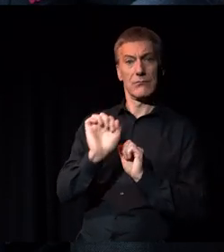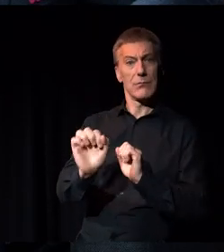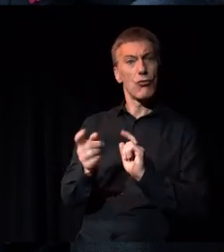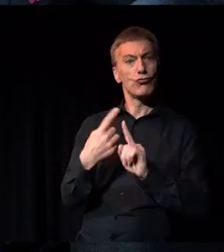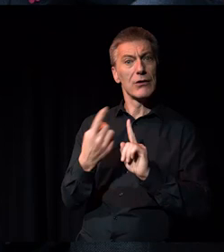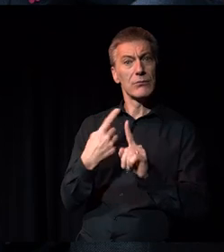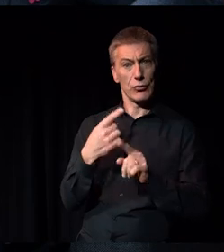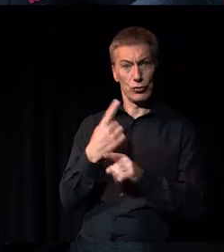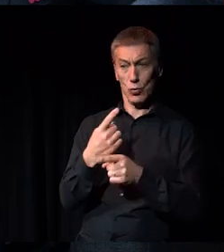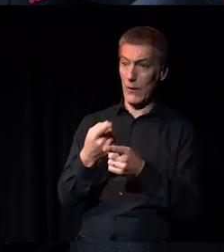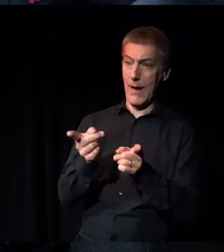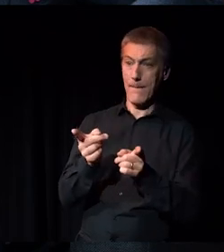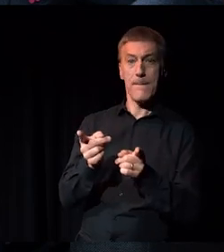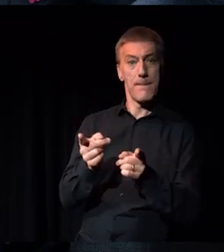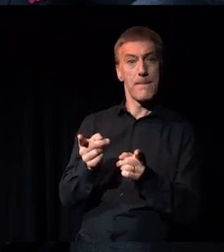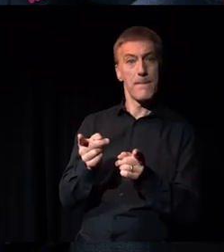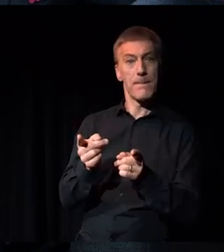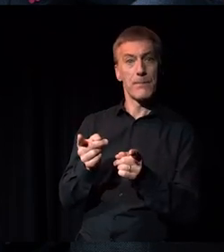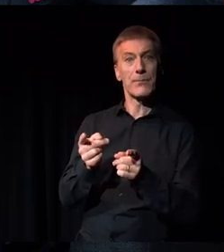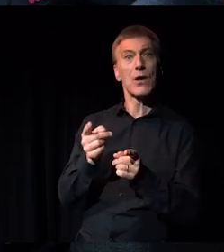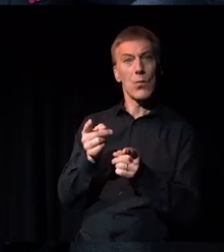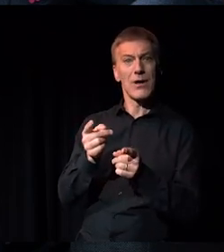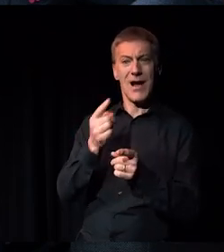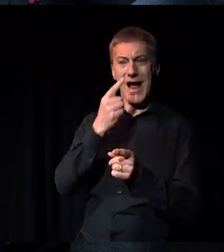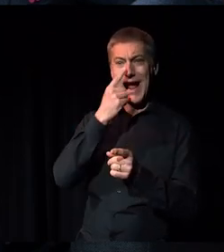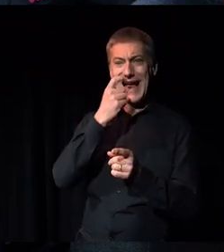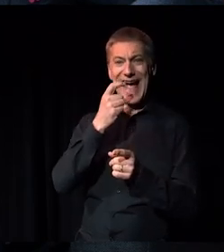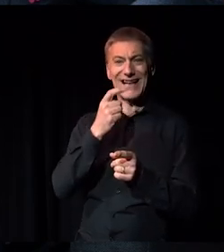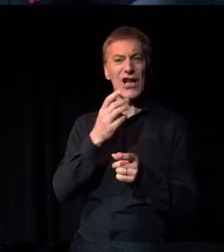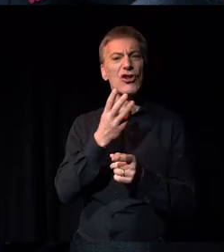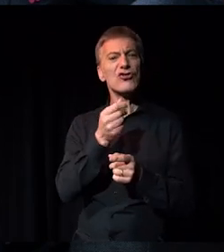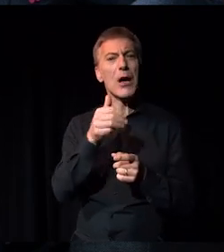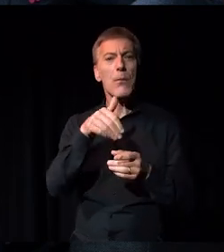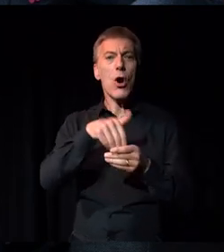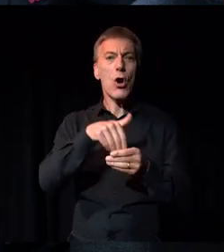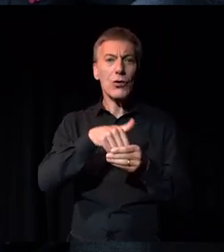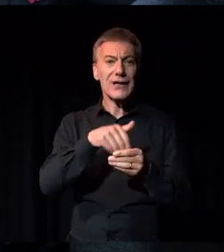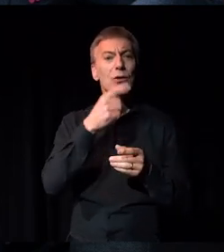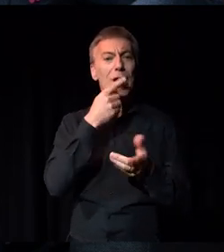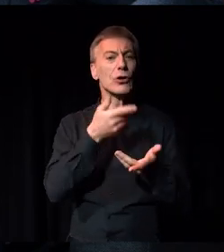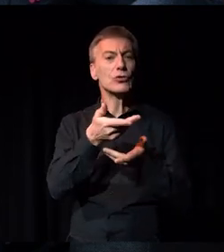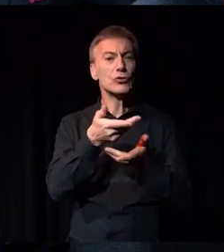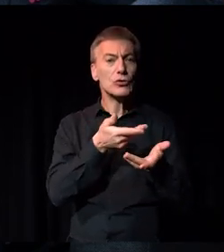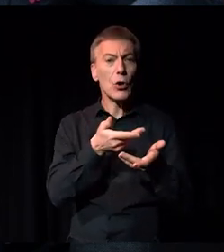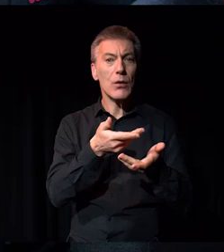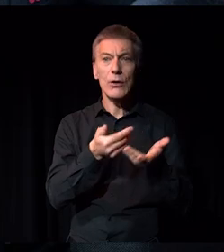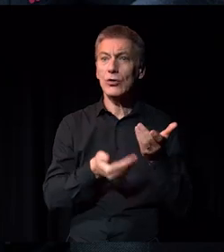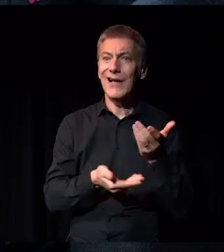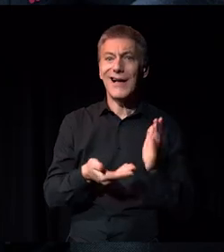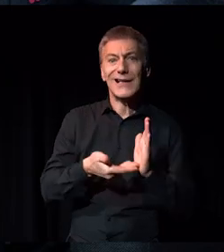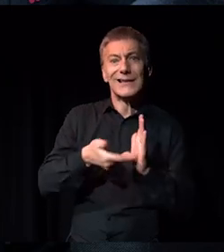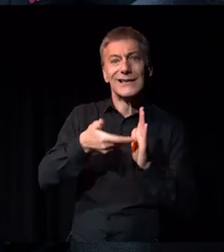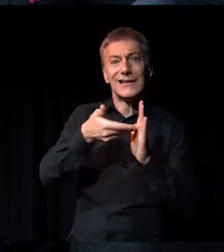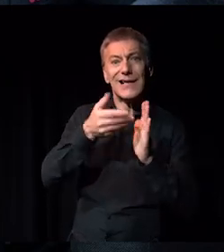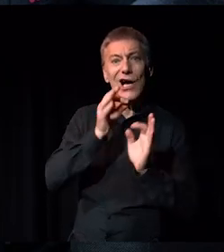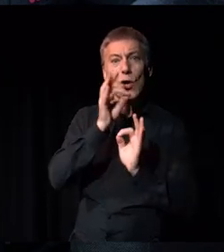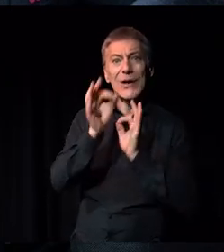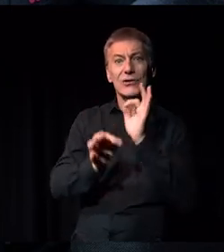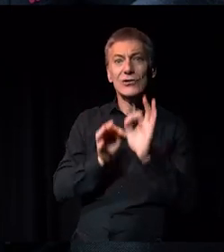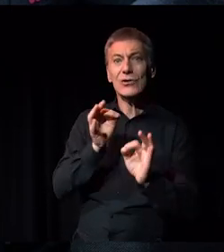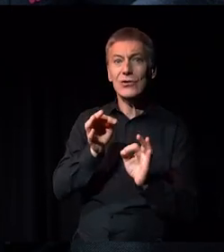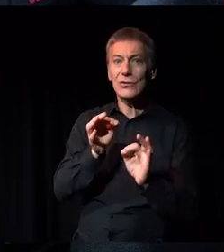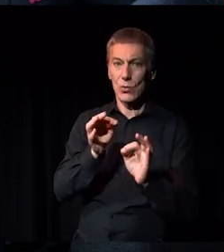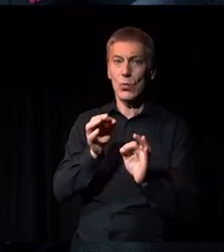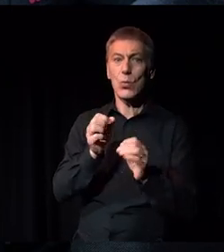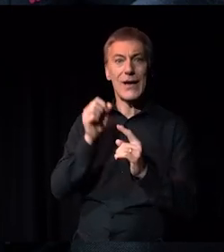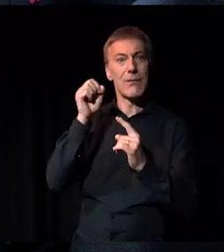questions. I think we're kind of, we're quite used to answering them in certain contexts, but adding new questions in, it was quite important